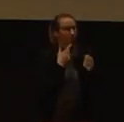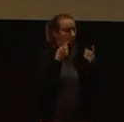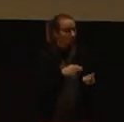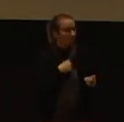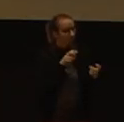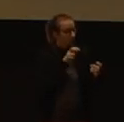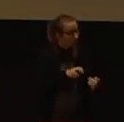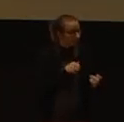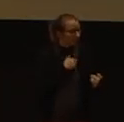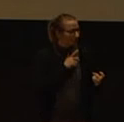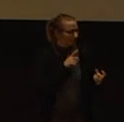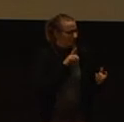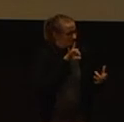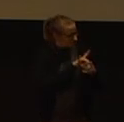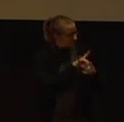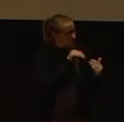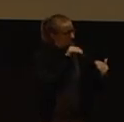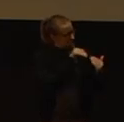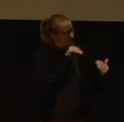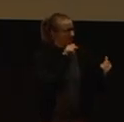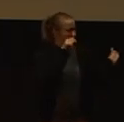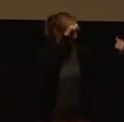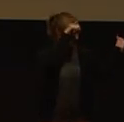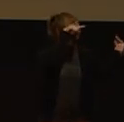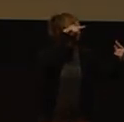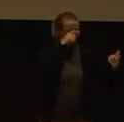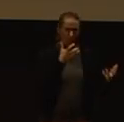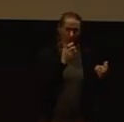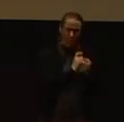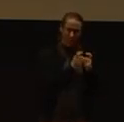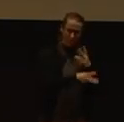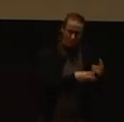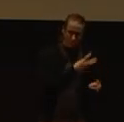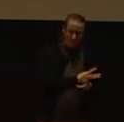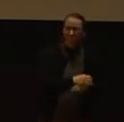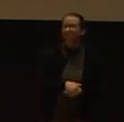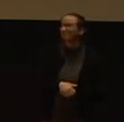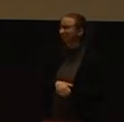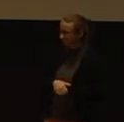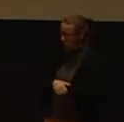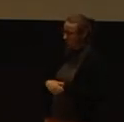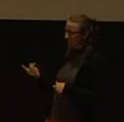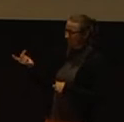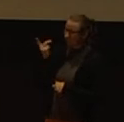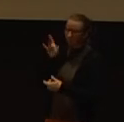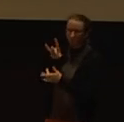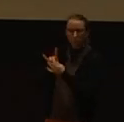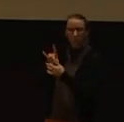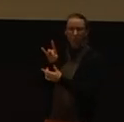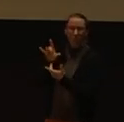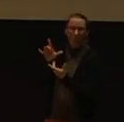a place of complete alignment. We were going to change the world together. So joining forces in this business meant